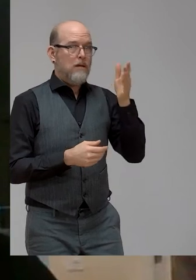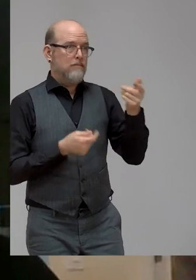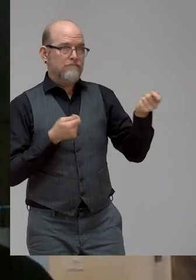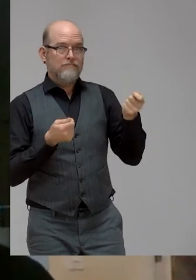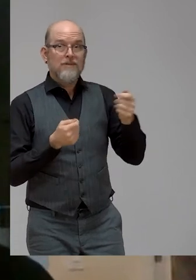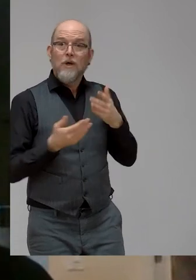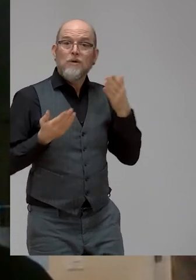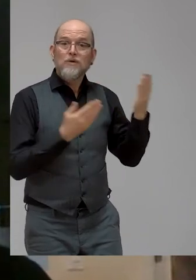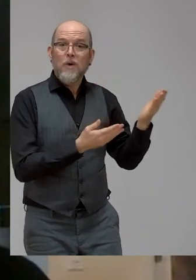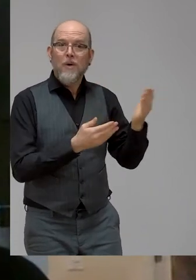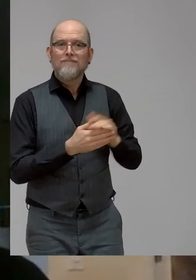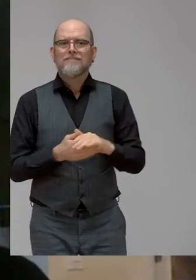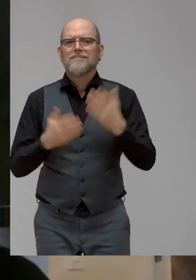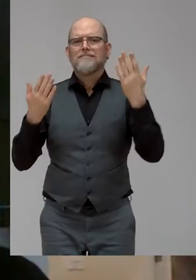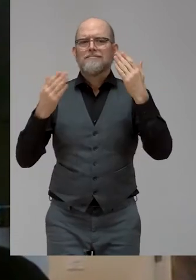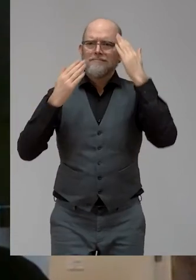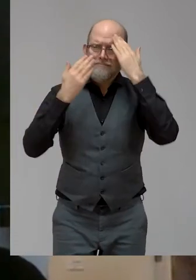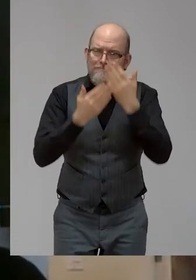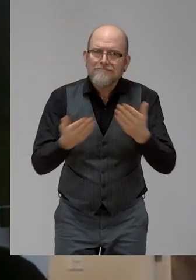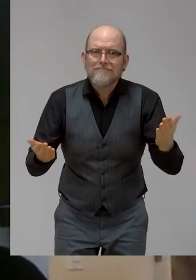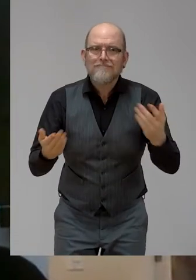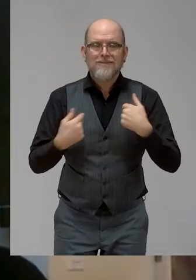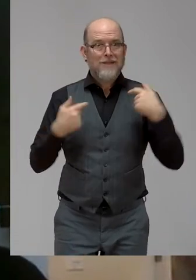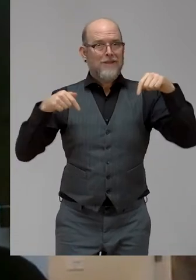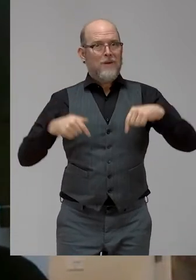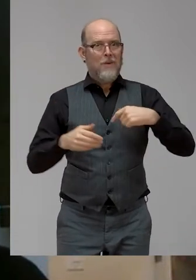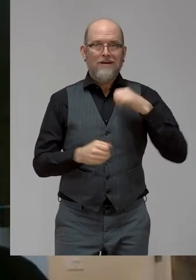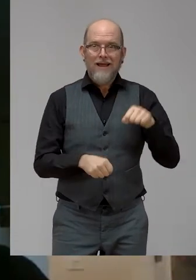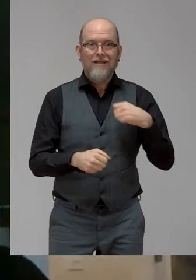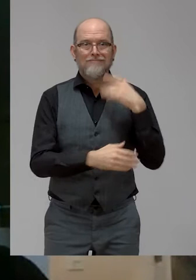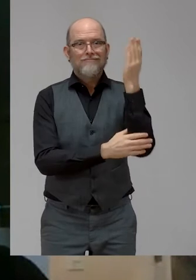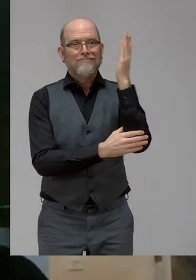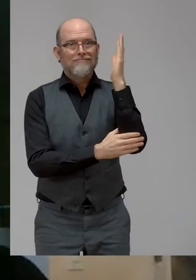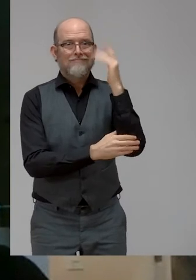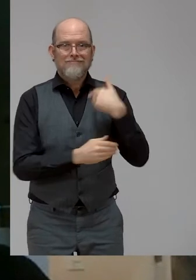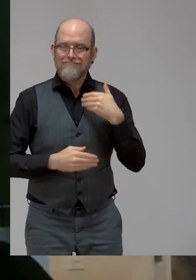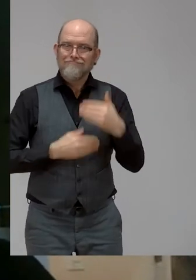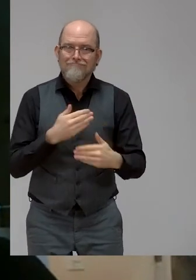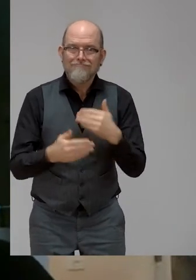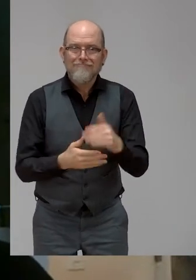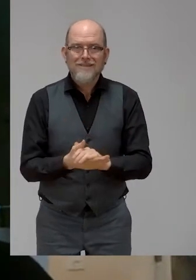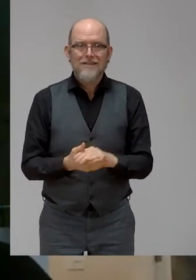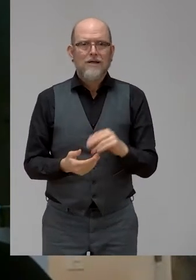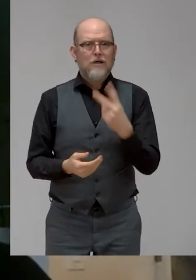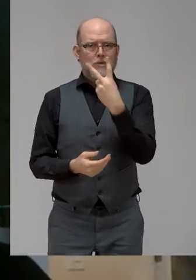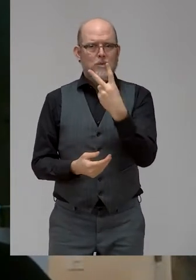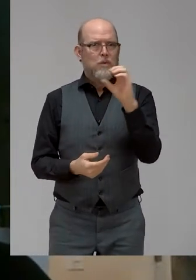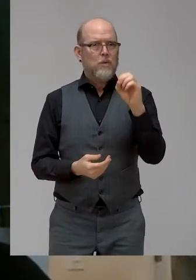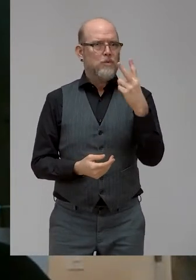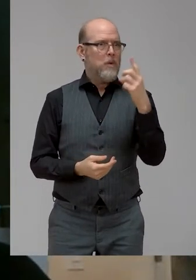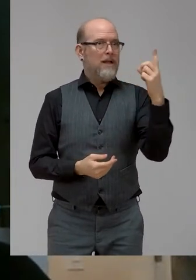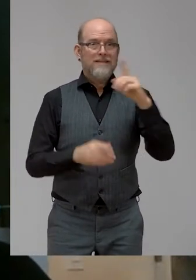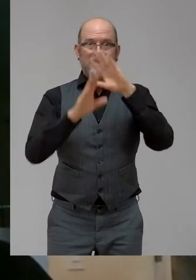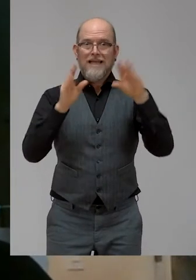What an honor to be speaking to you today as we launch into the 2021 Xero Project